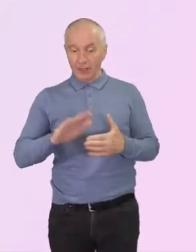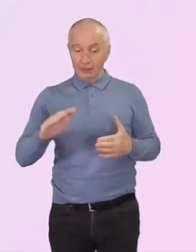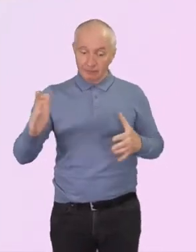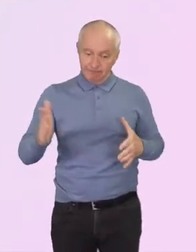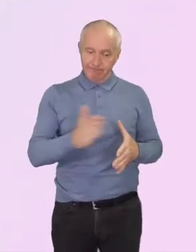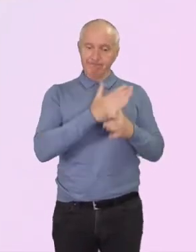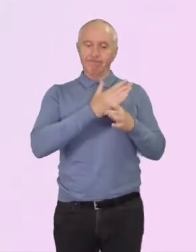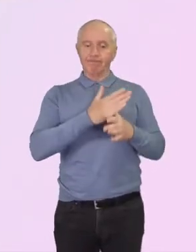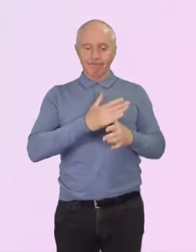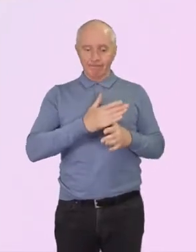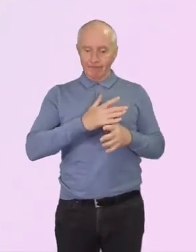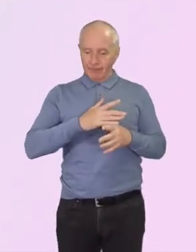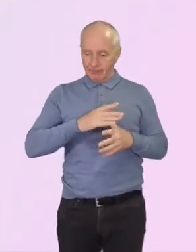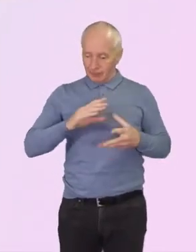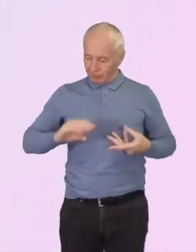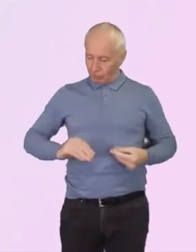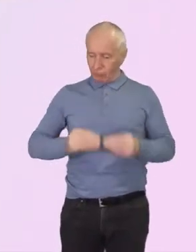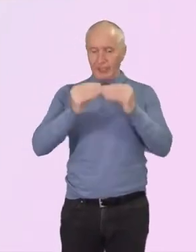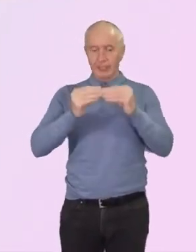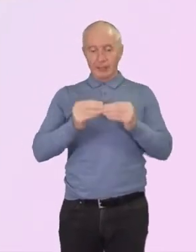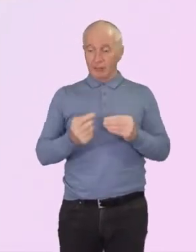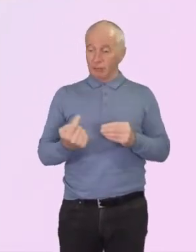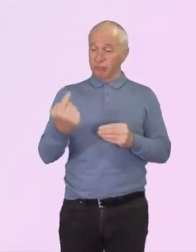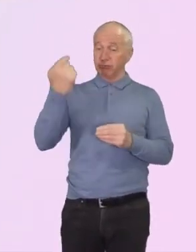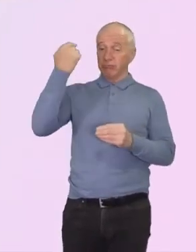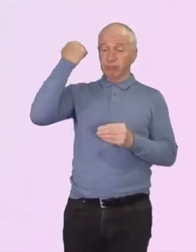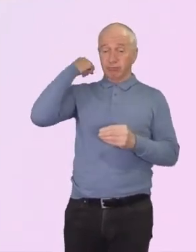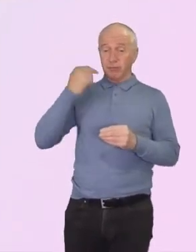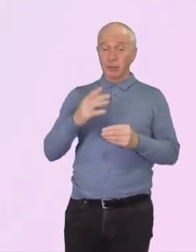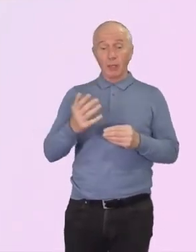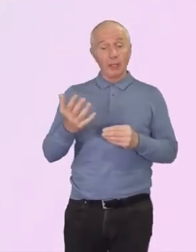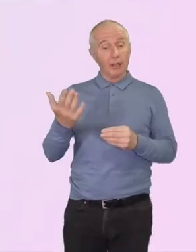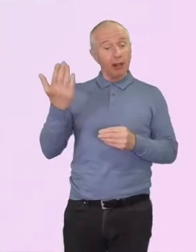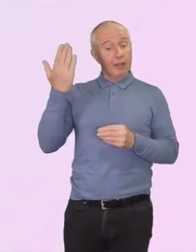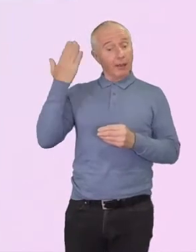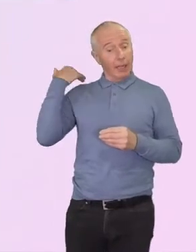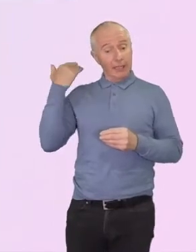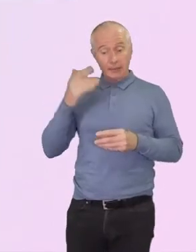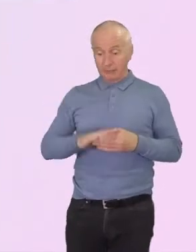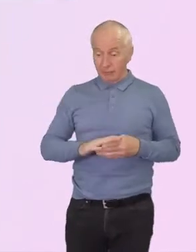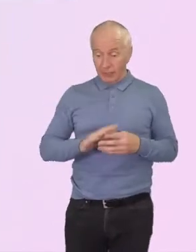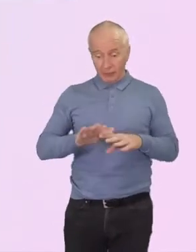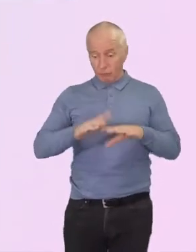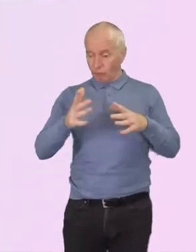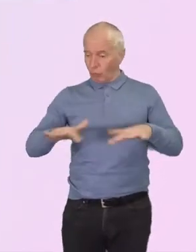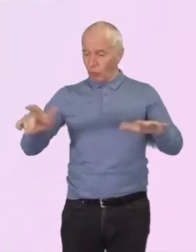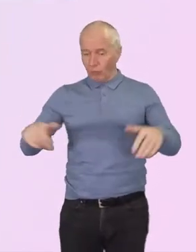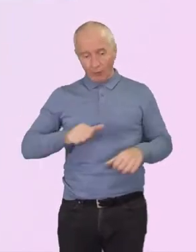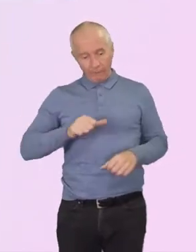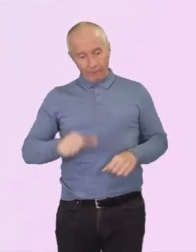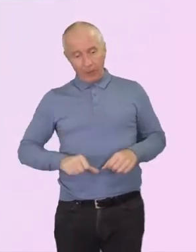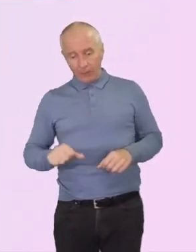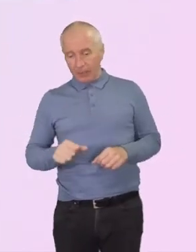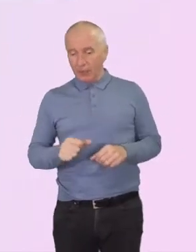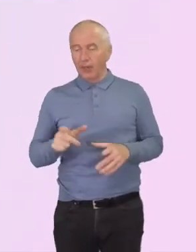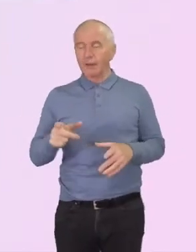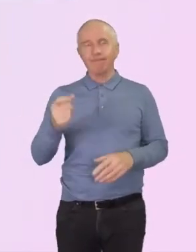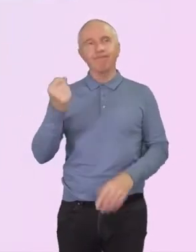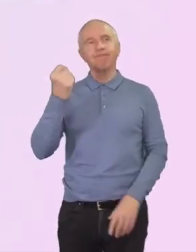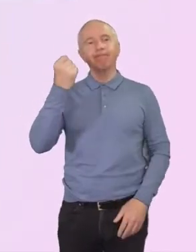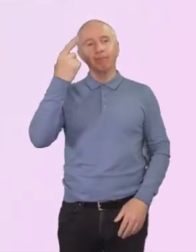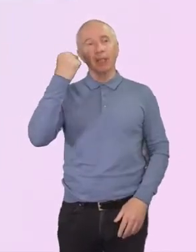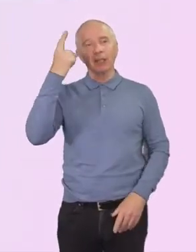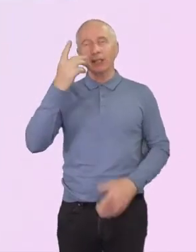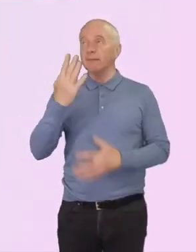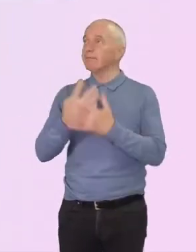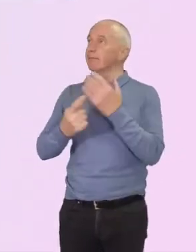And when our pastor students, who are predominantly rural farmers, realize that God values their